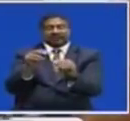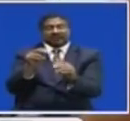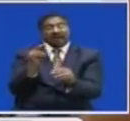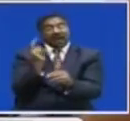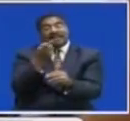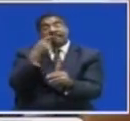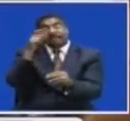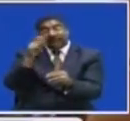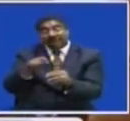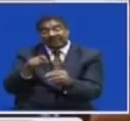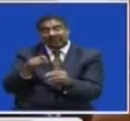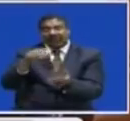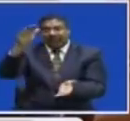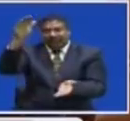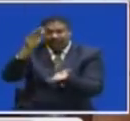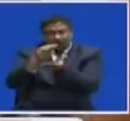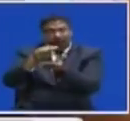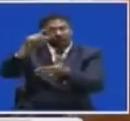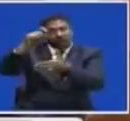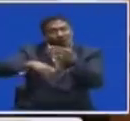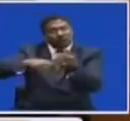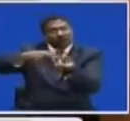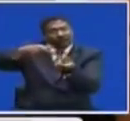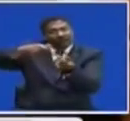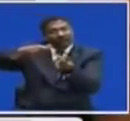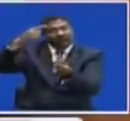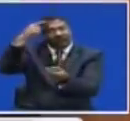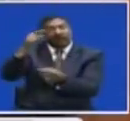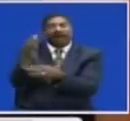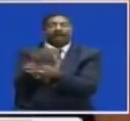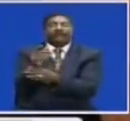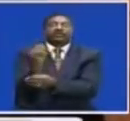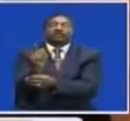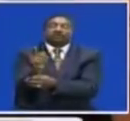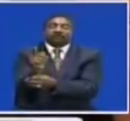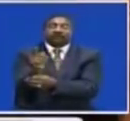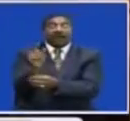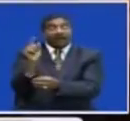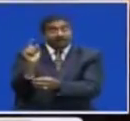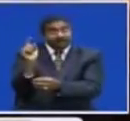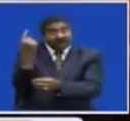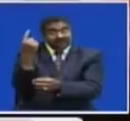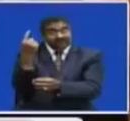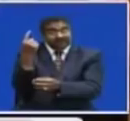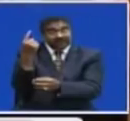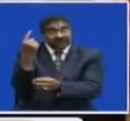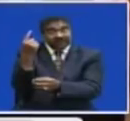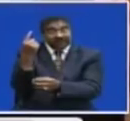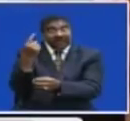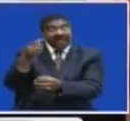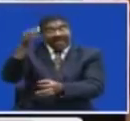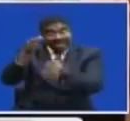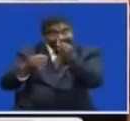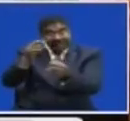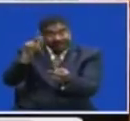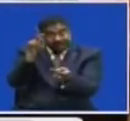The costs Of feed First of all As long as the pond Is fertilized The way it